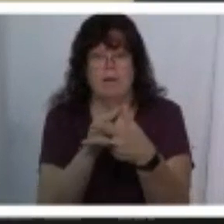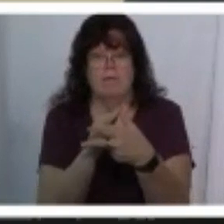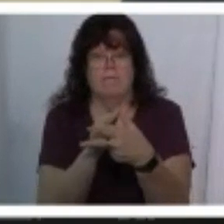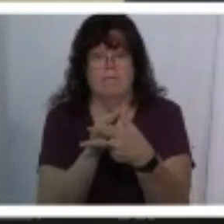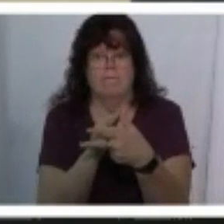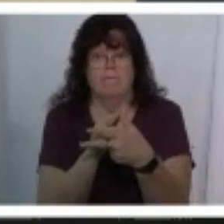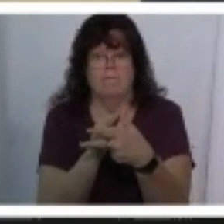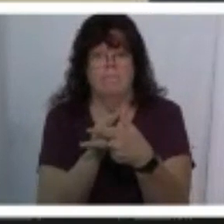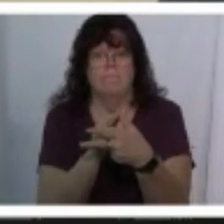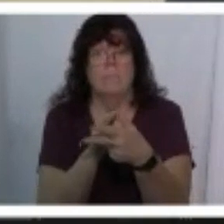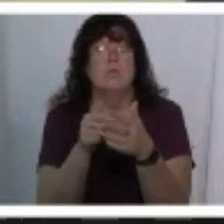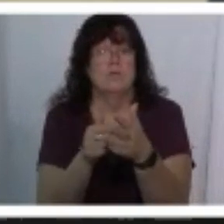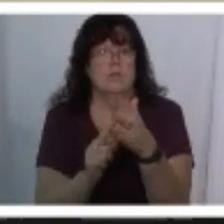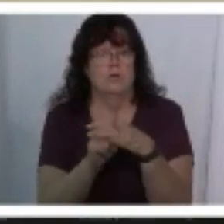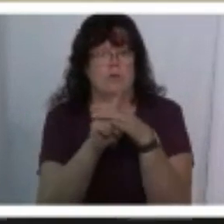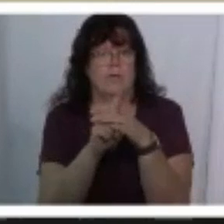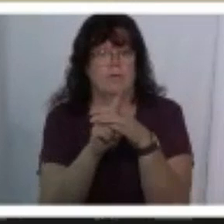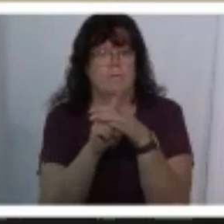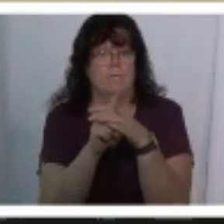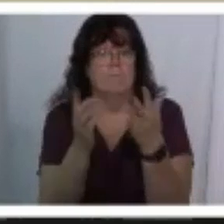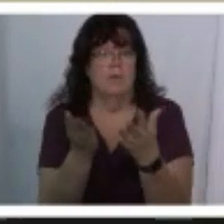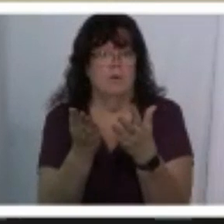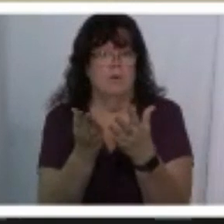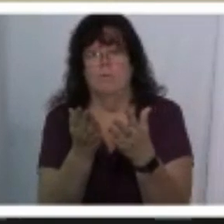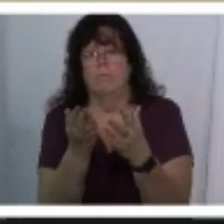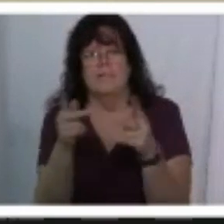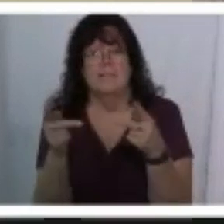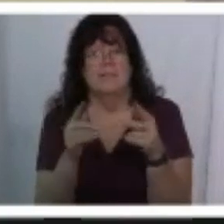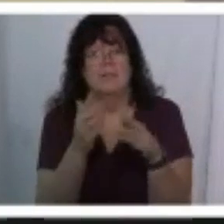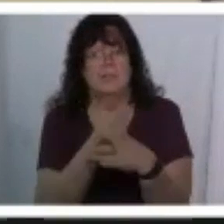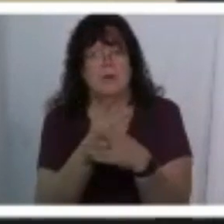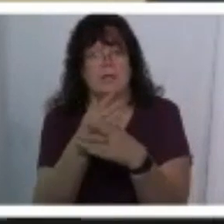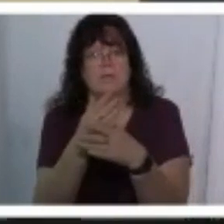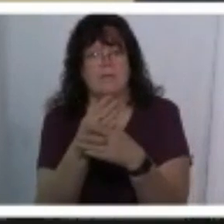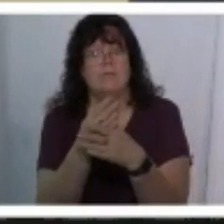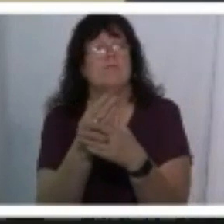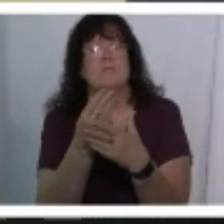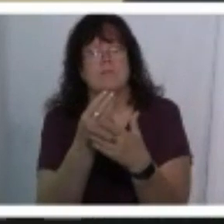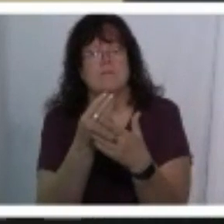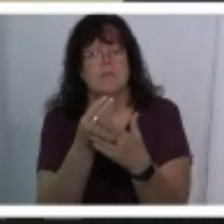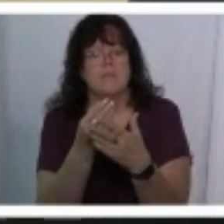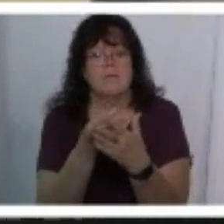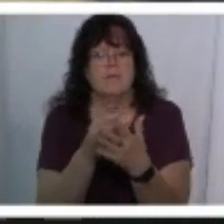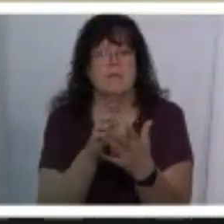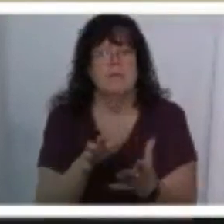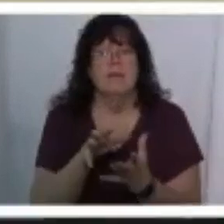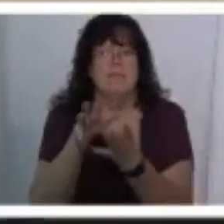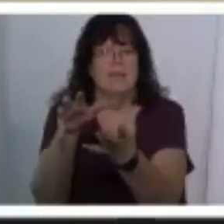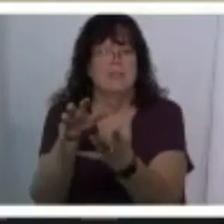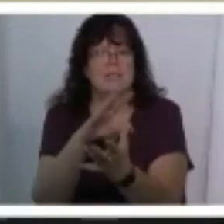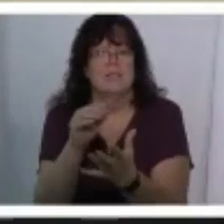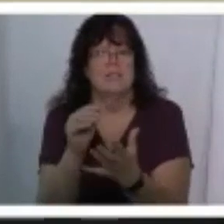pray about uh showing up about sharing the wealth and about spreading the word those are the three things how many of you